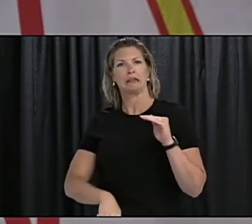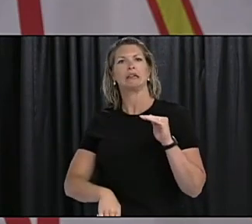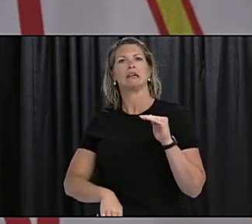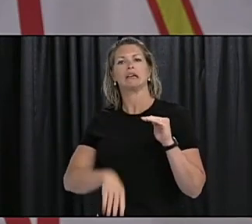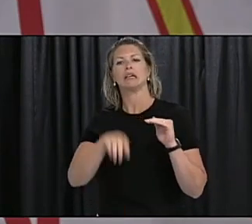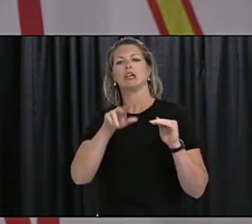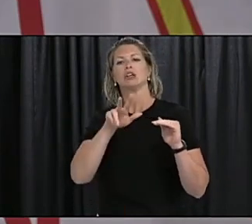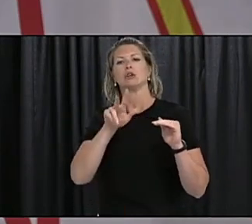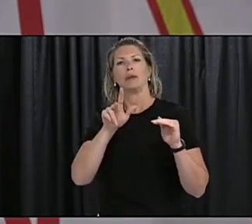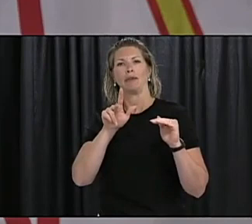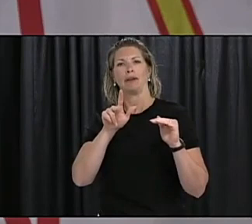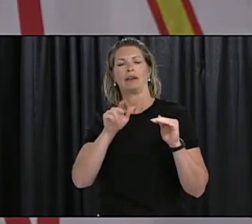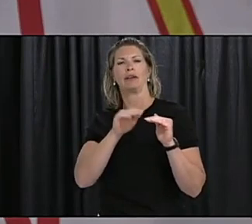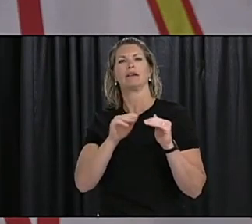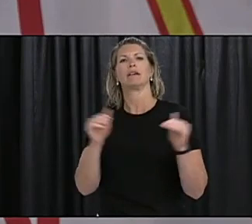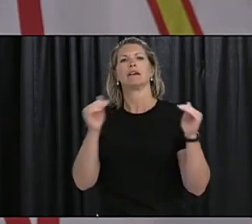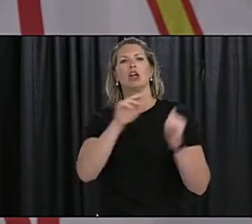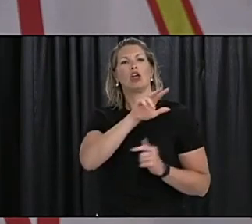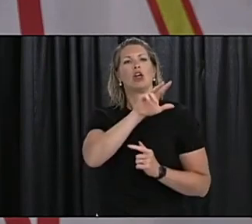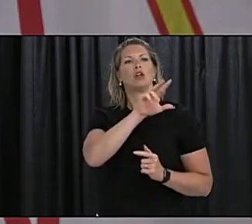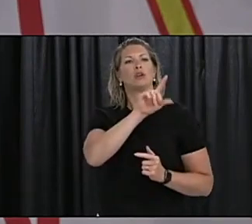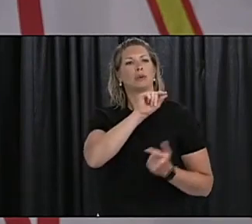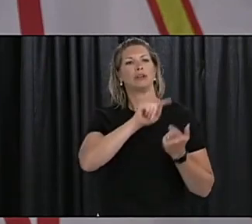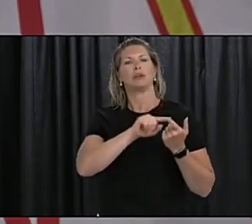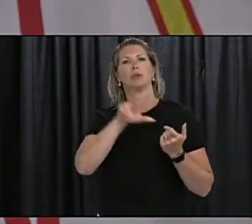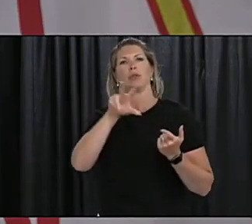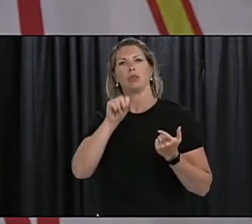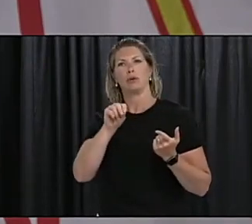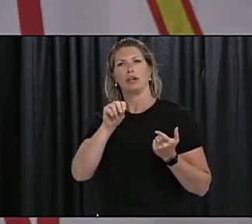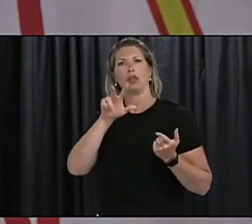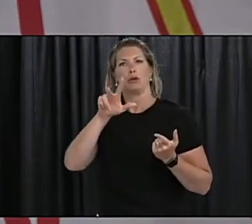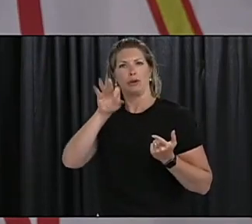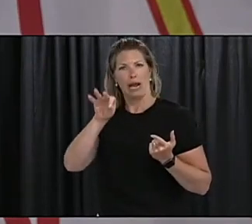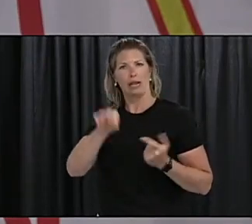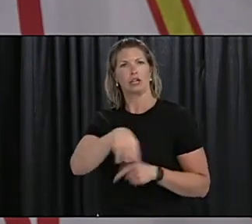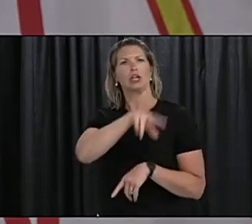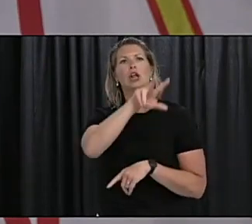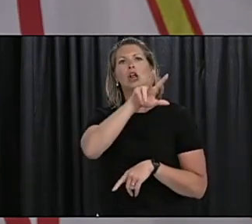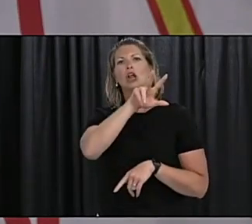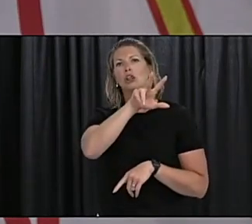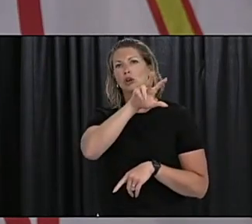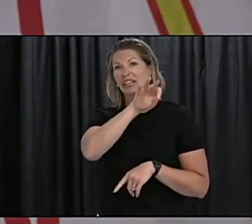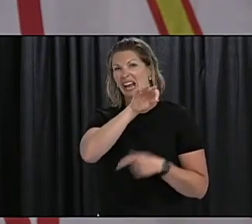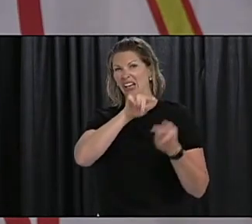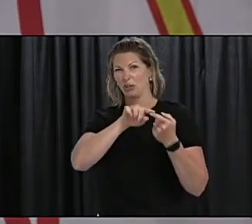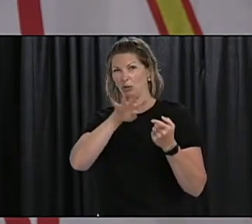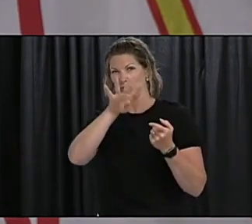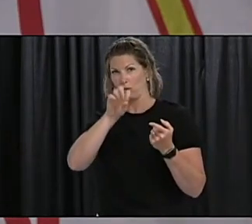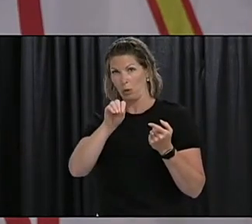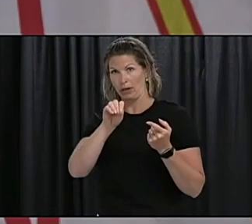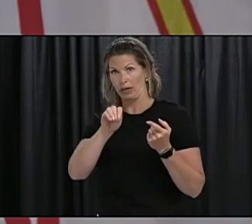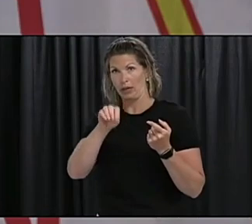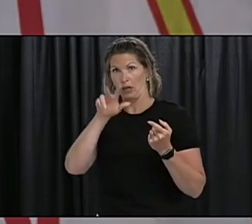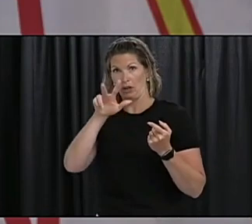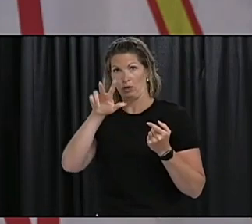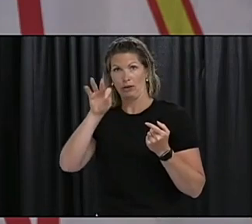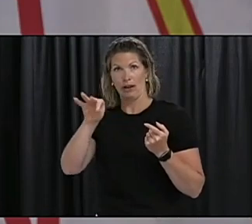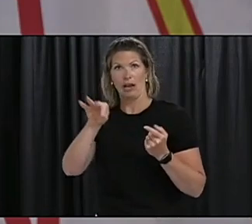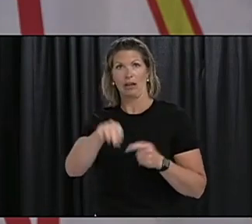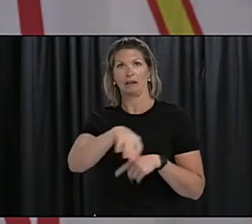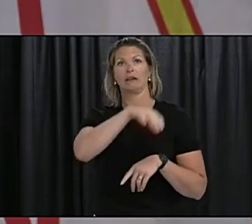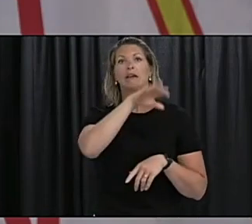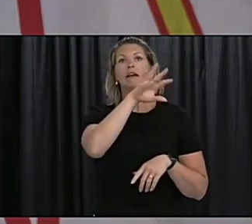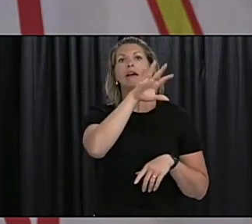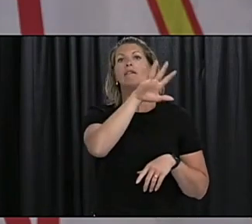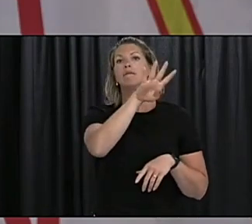under the age of 20, 39 between 20 and 39, 39 between 40 and 49, 59